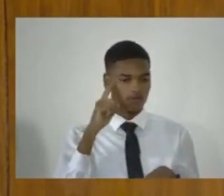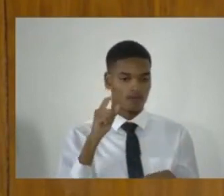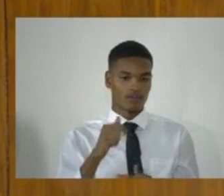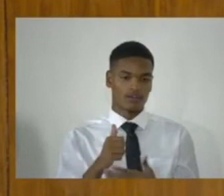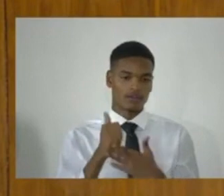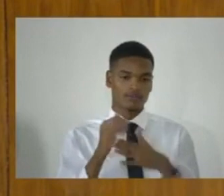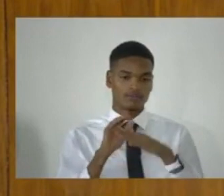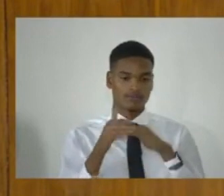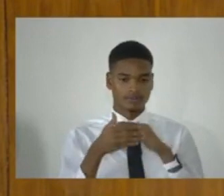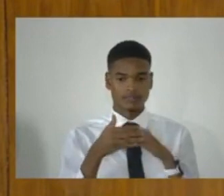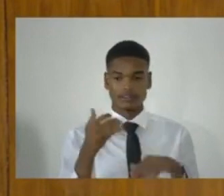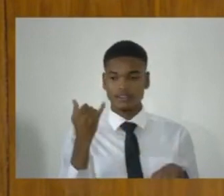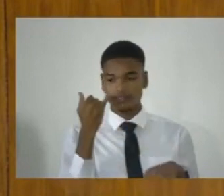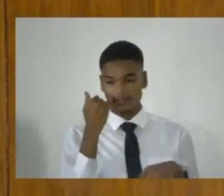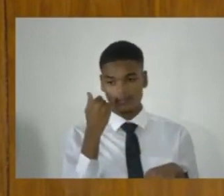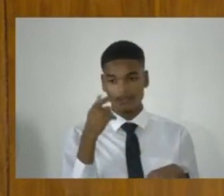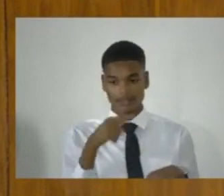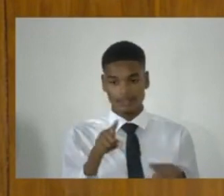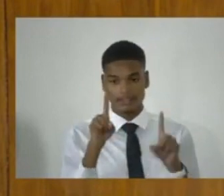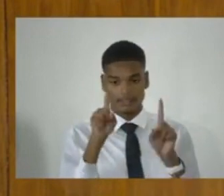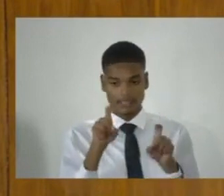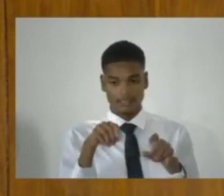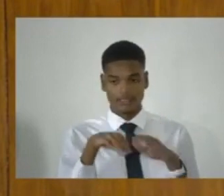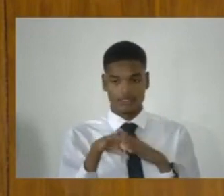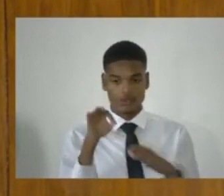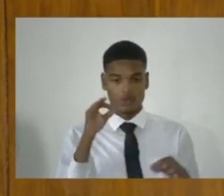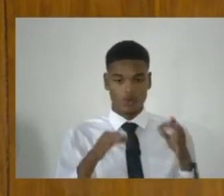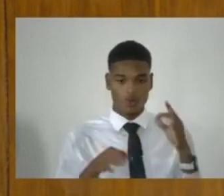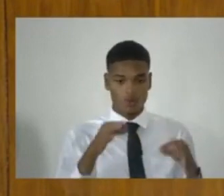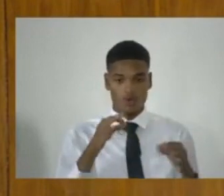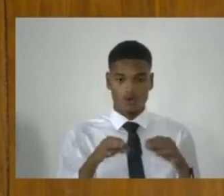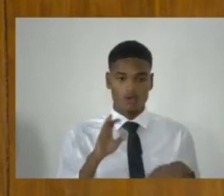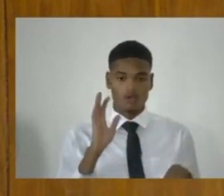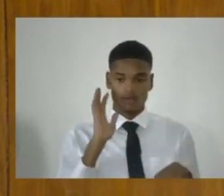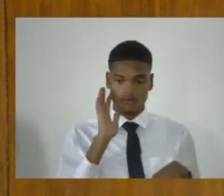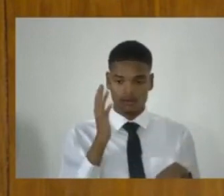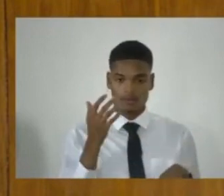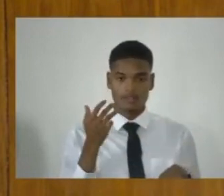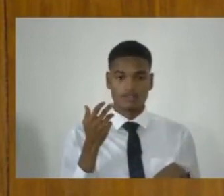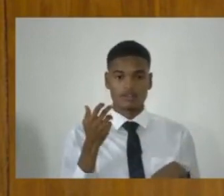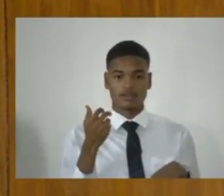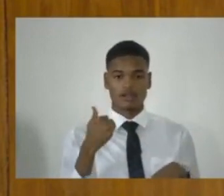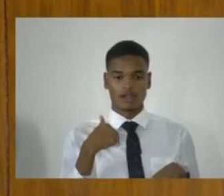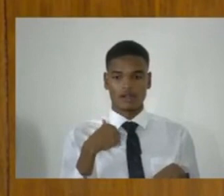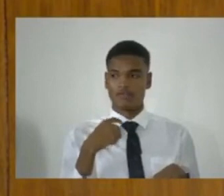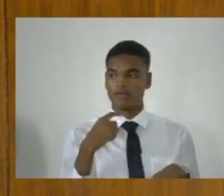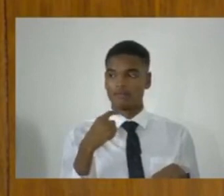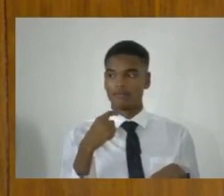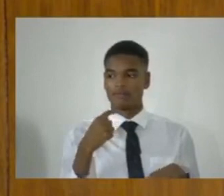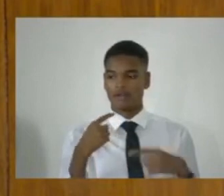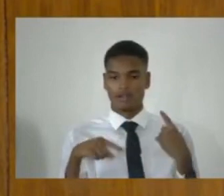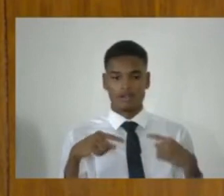this matter is tested in the Constitutional Court, will be seeking to argue that it is